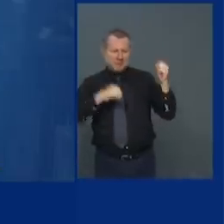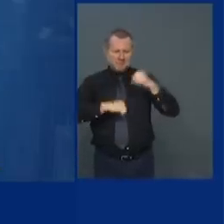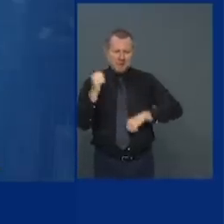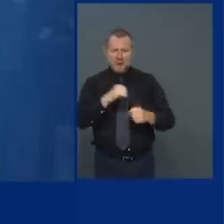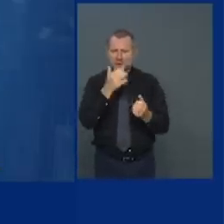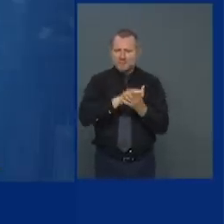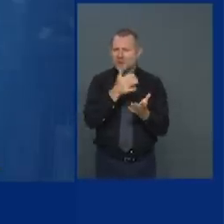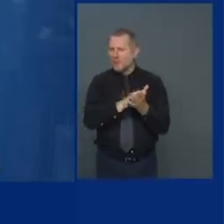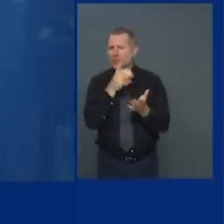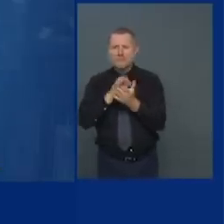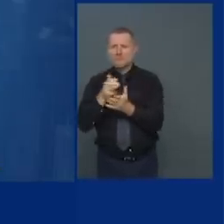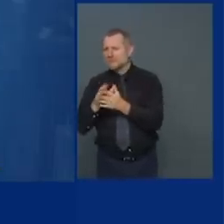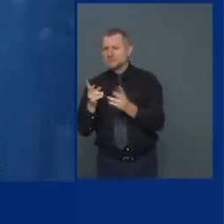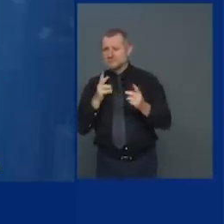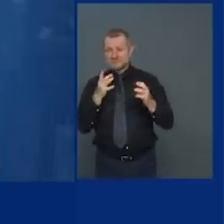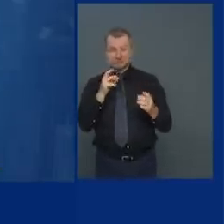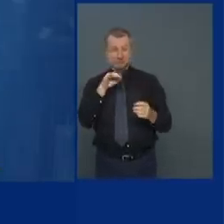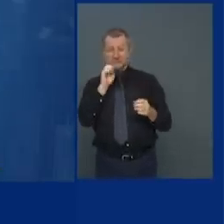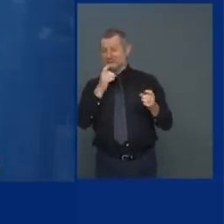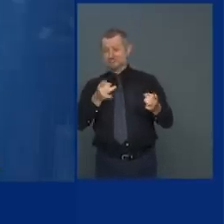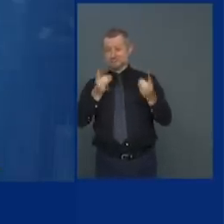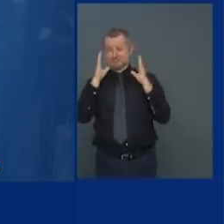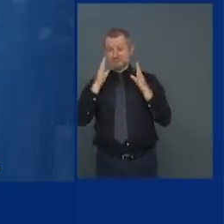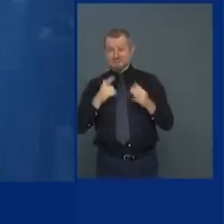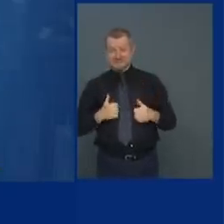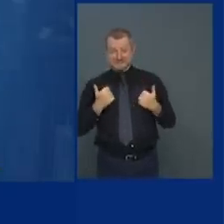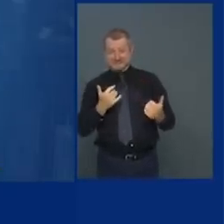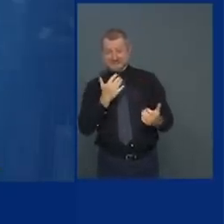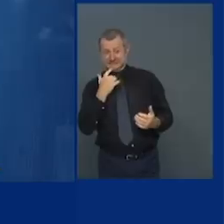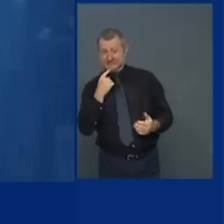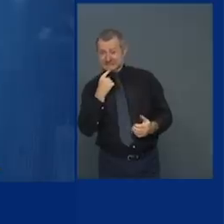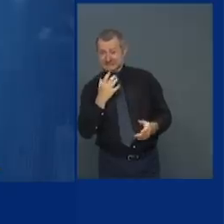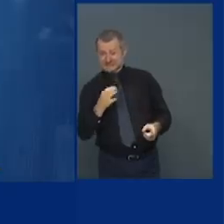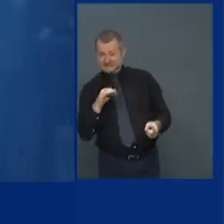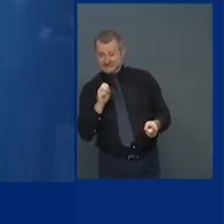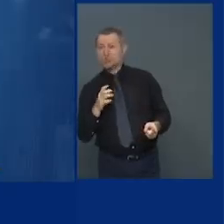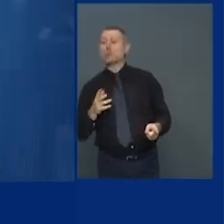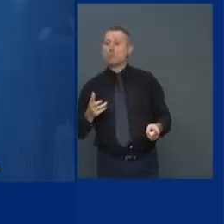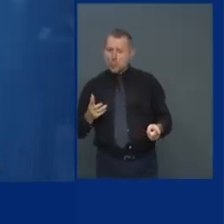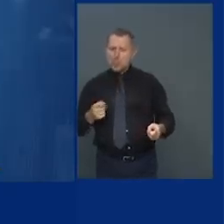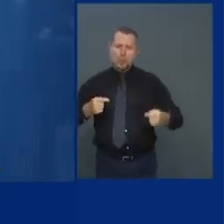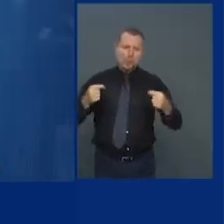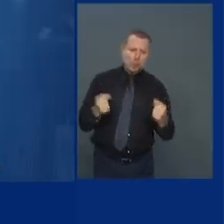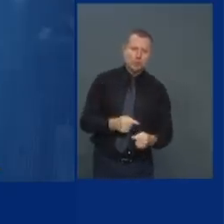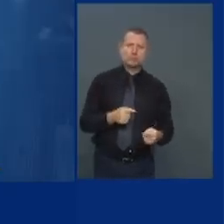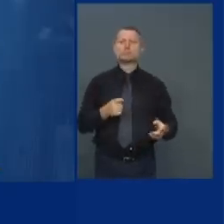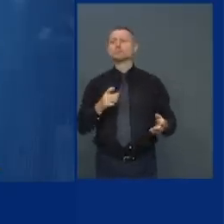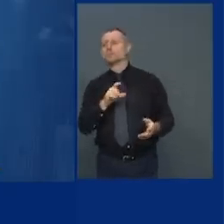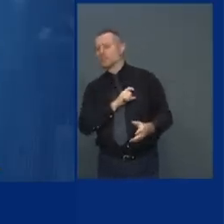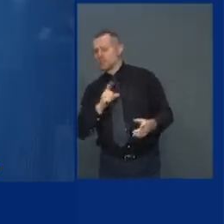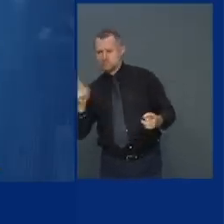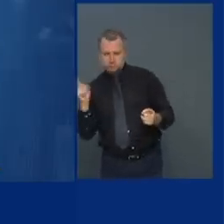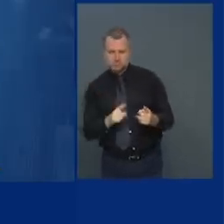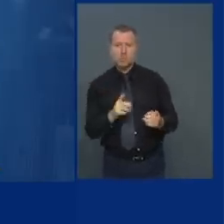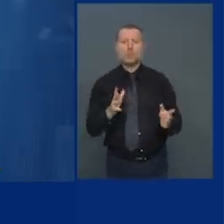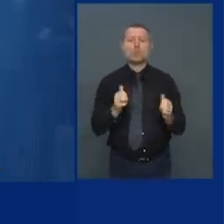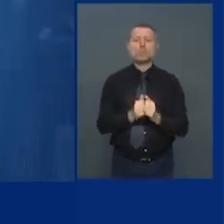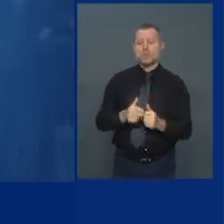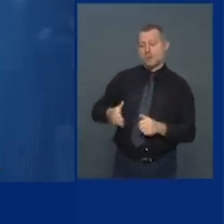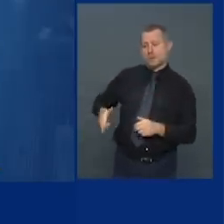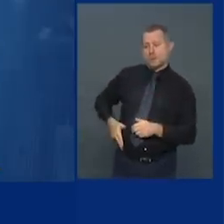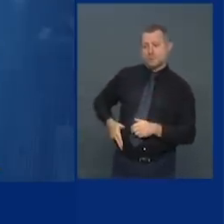someone's life is at risk yes a person with a gun and a badge who's equipped to arrest